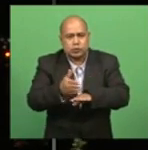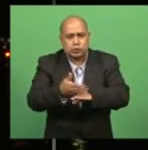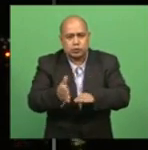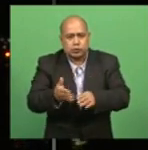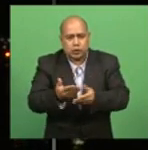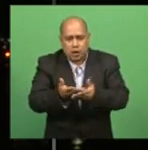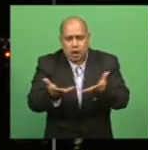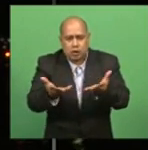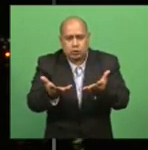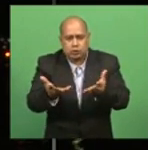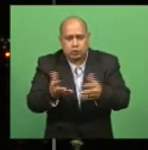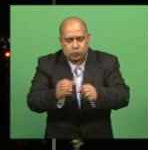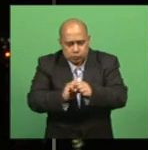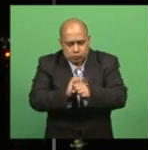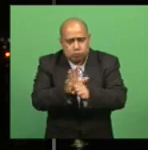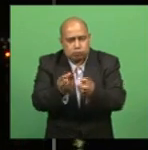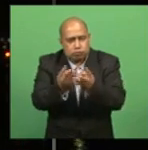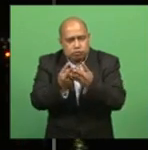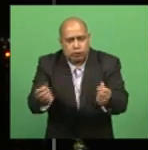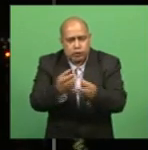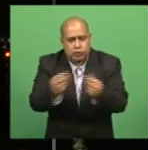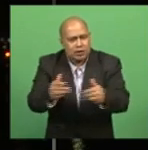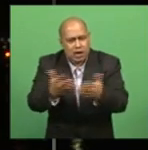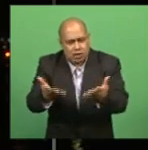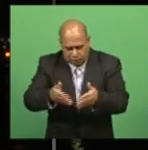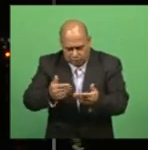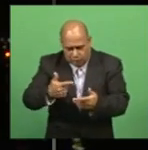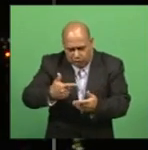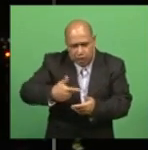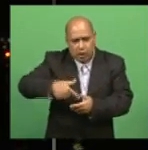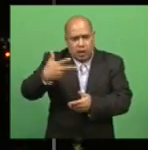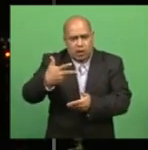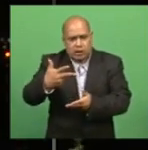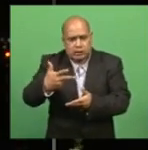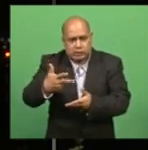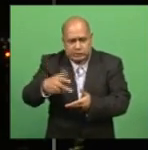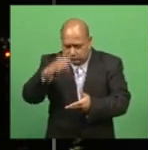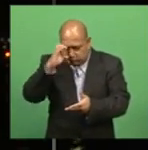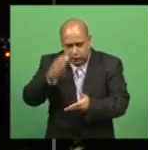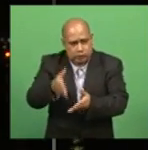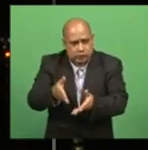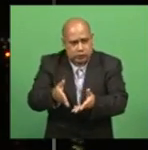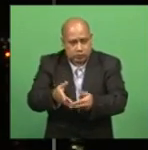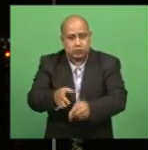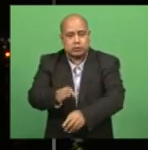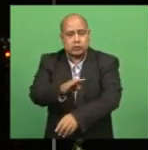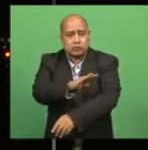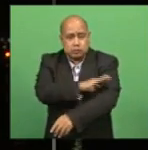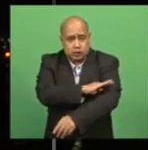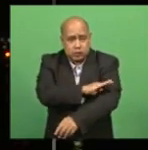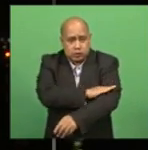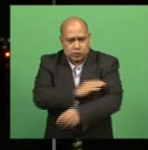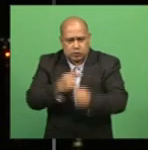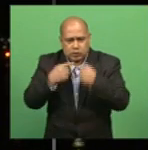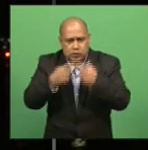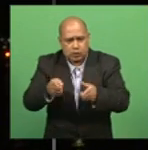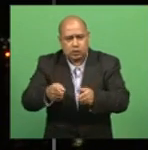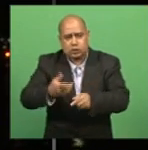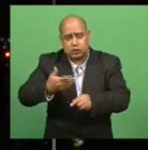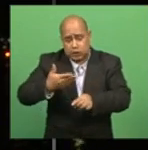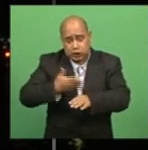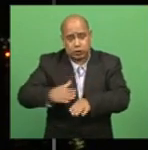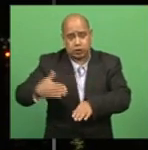With 18 confirmed cases in the country, Prime Minister Vurenge Mbaini Marama says the new health protection measures nationwide